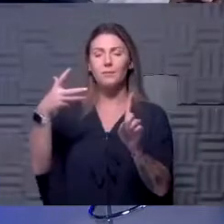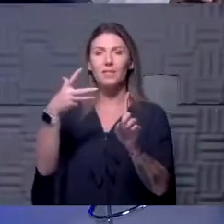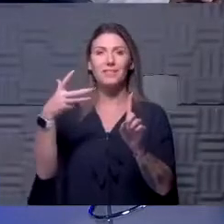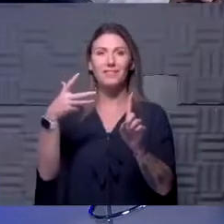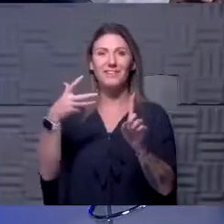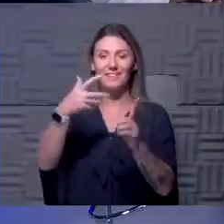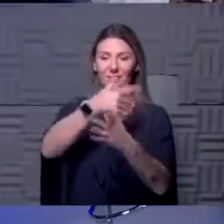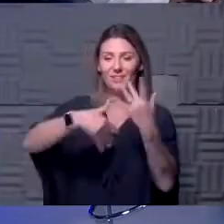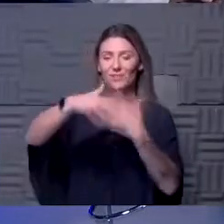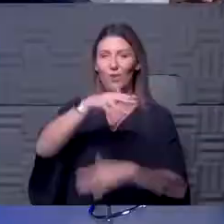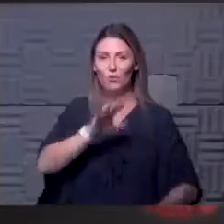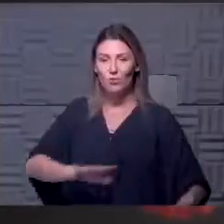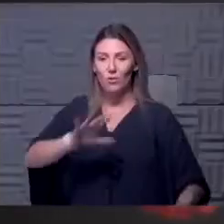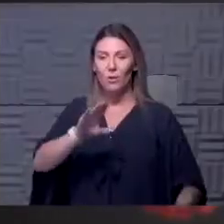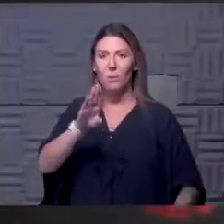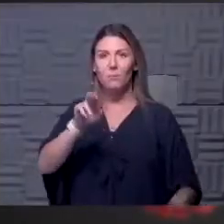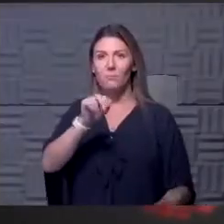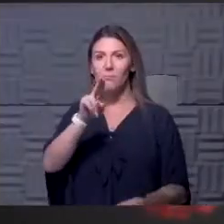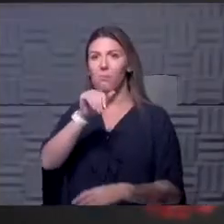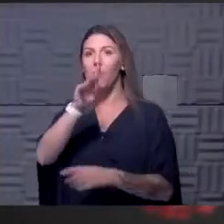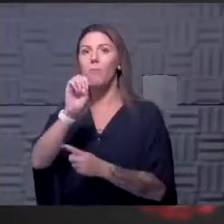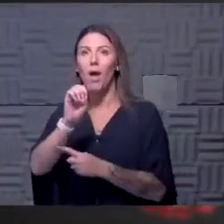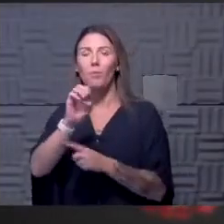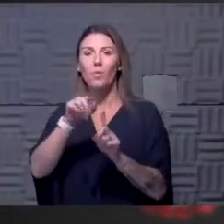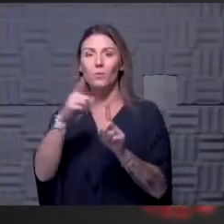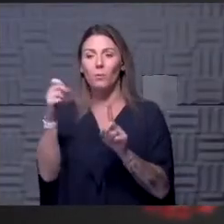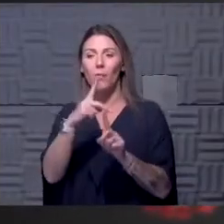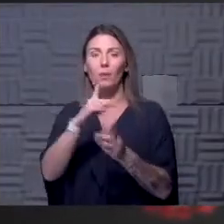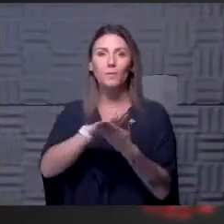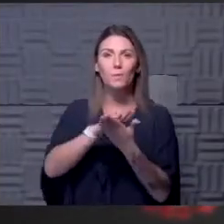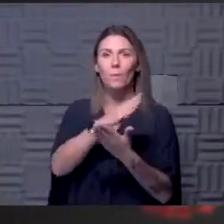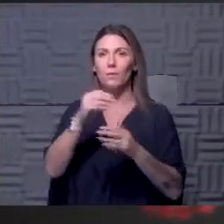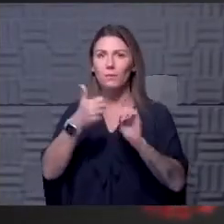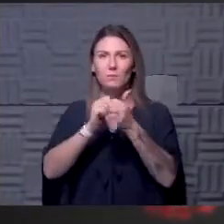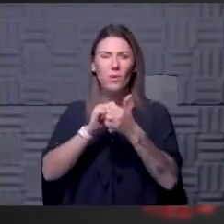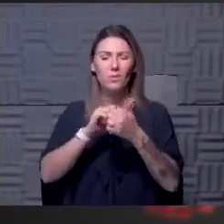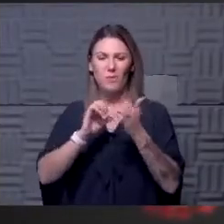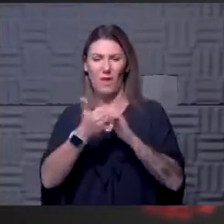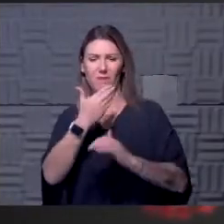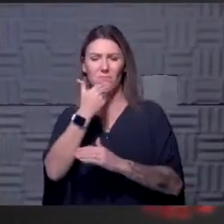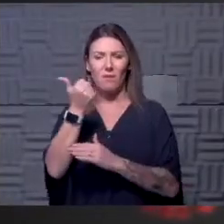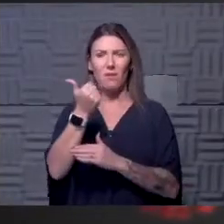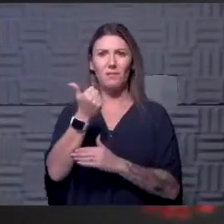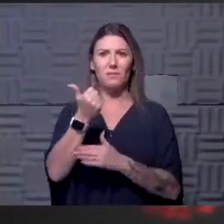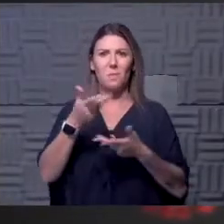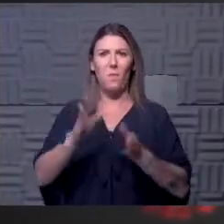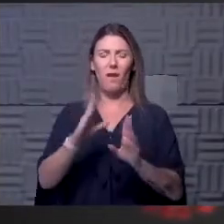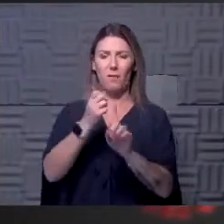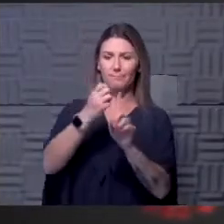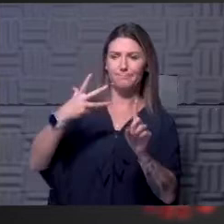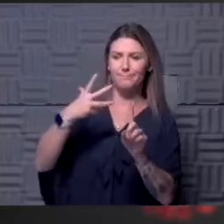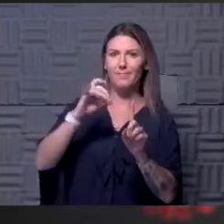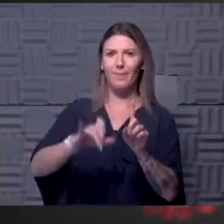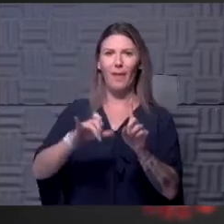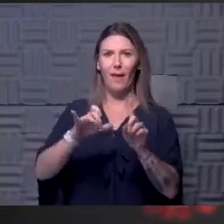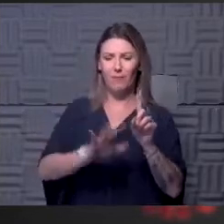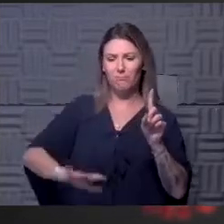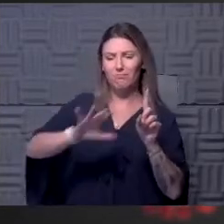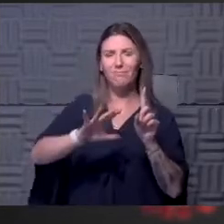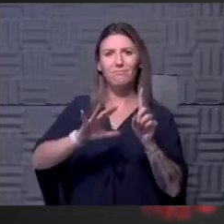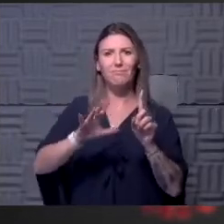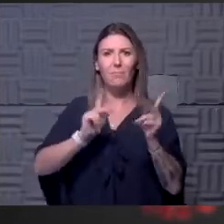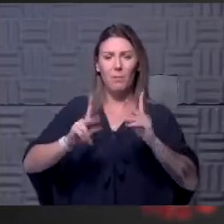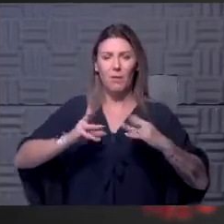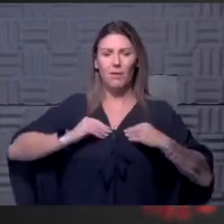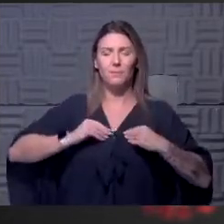bubbles. So kids and parents are going to be doing that as we head back to school and sports. So what is the best way to expand my bubble safely? Dana, do you want to